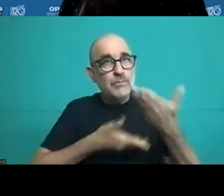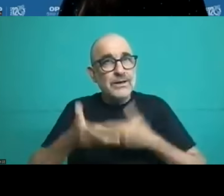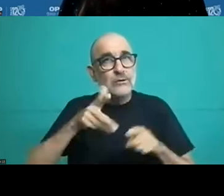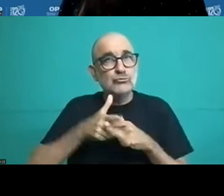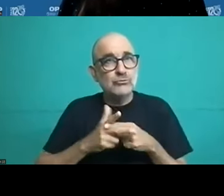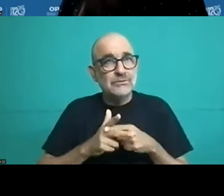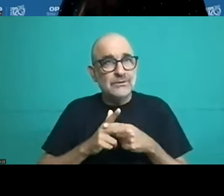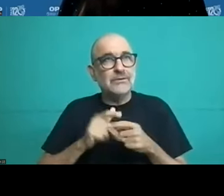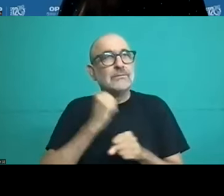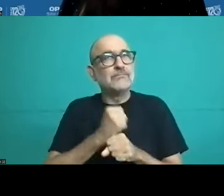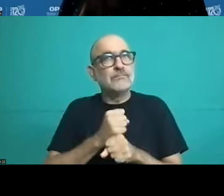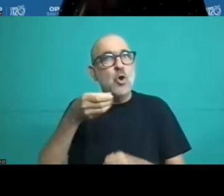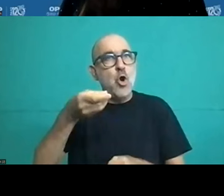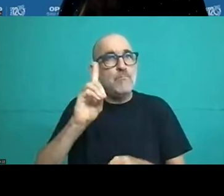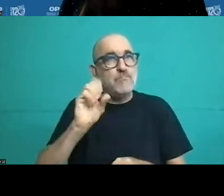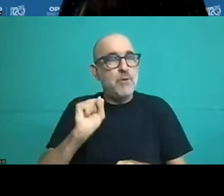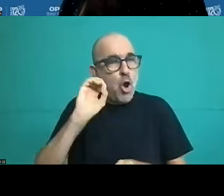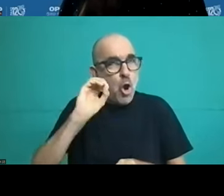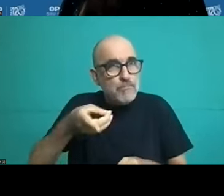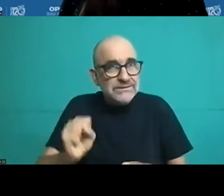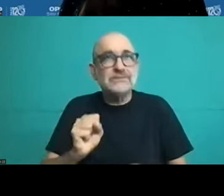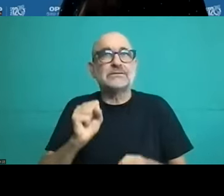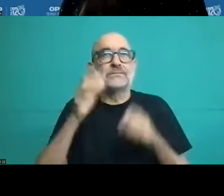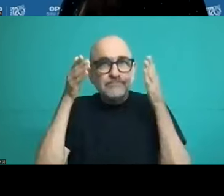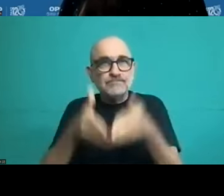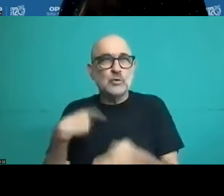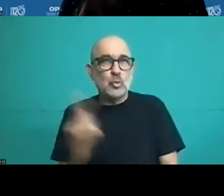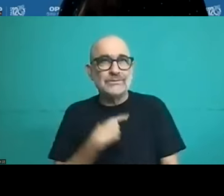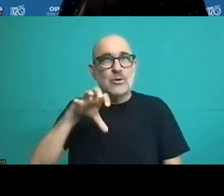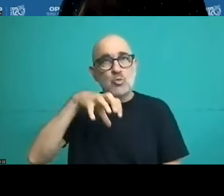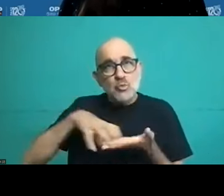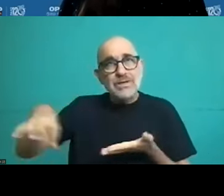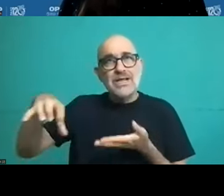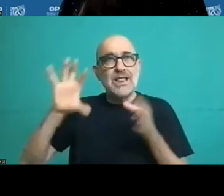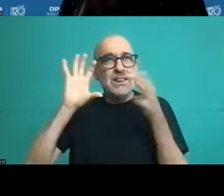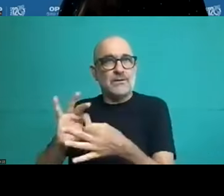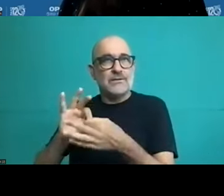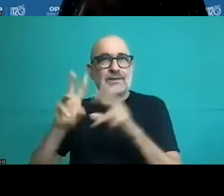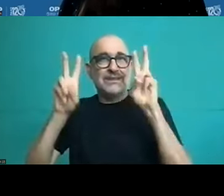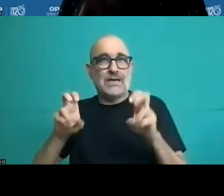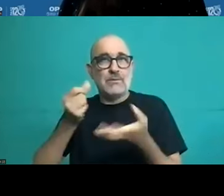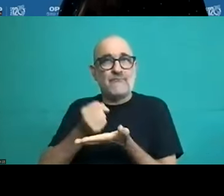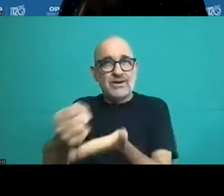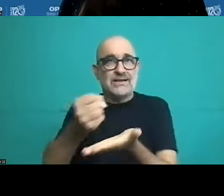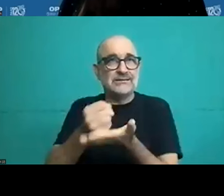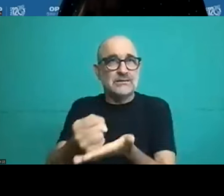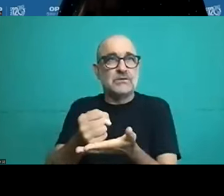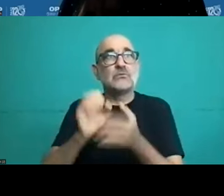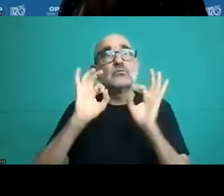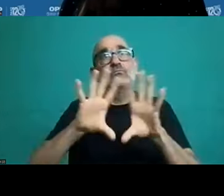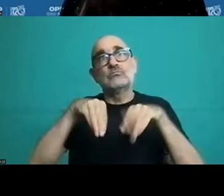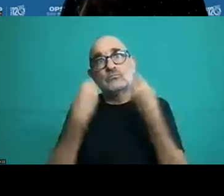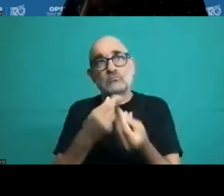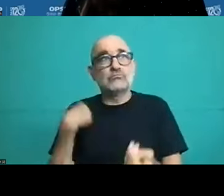And when it comes to financing generally, we contribute and